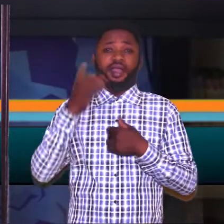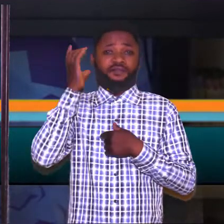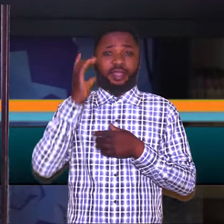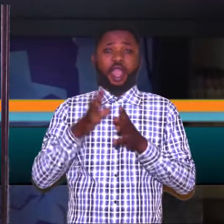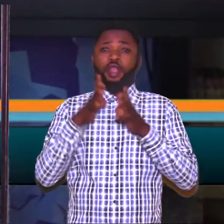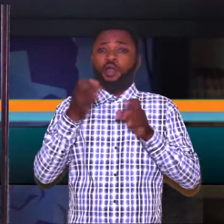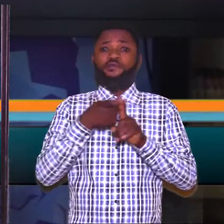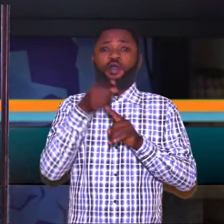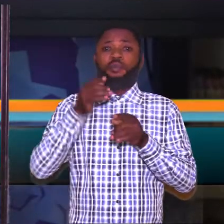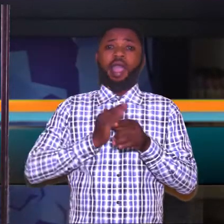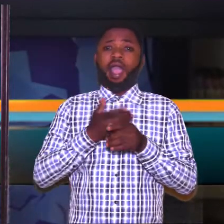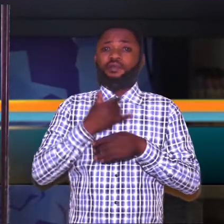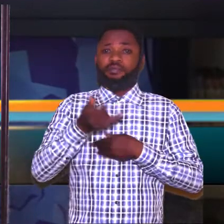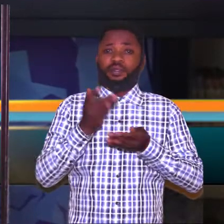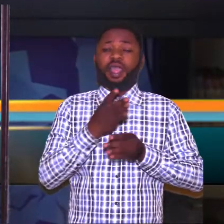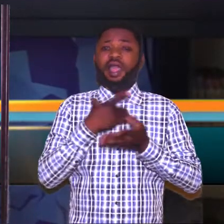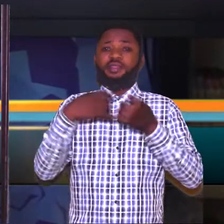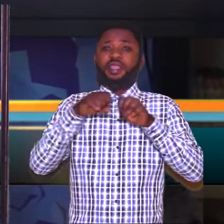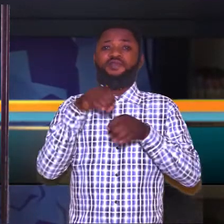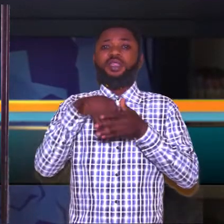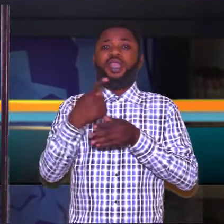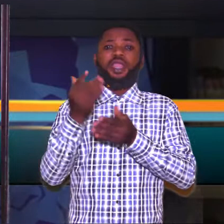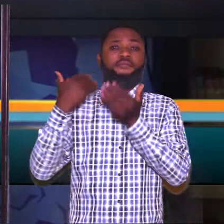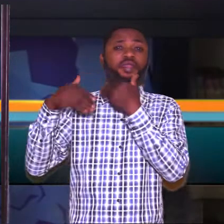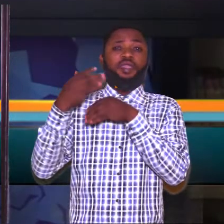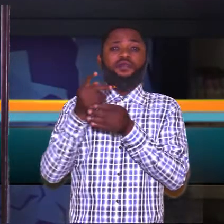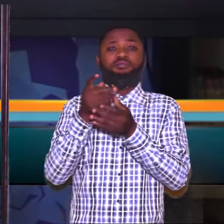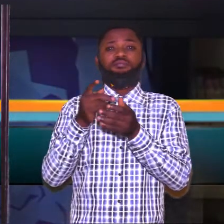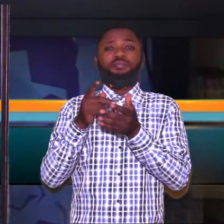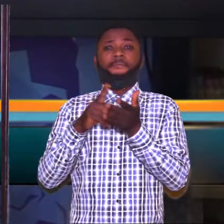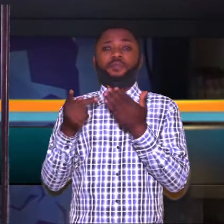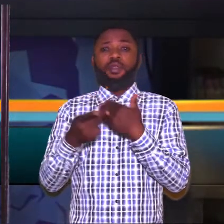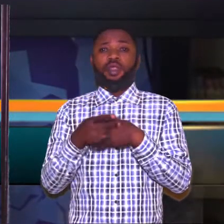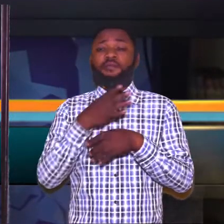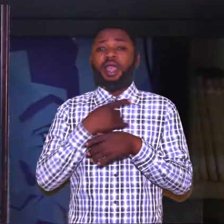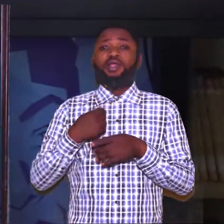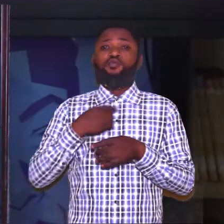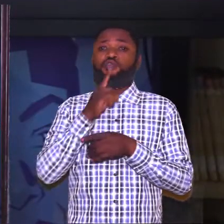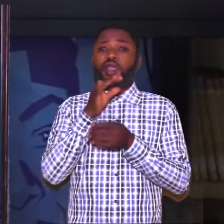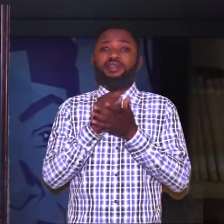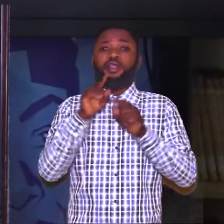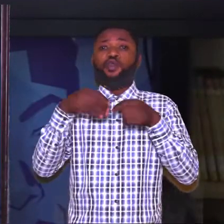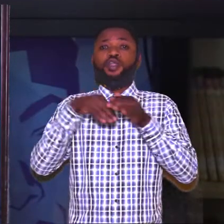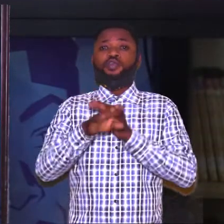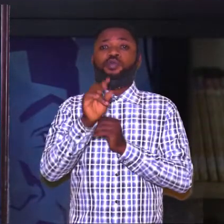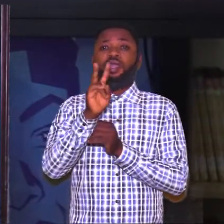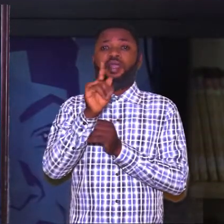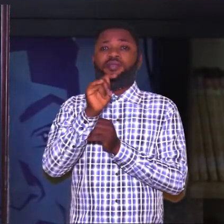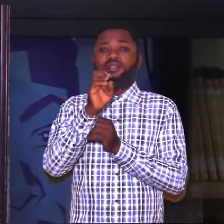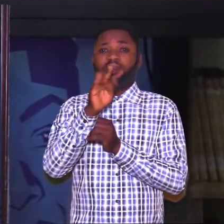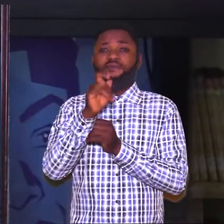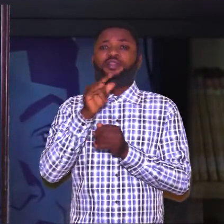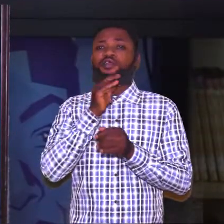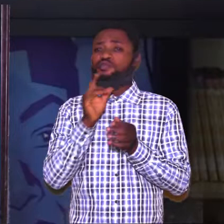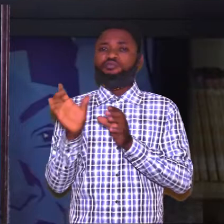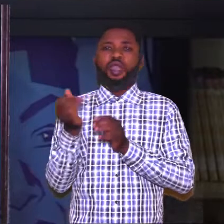a lot from Olaiwola today and even in the previous episodes. And we're sure that going into TVET